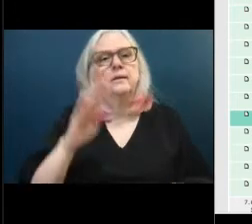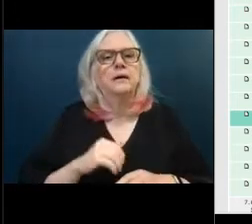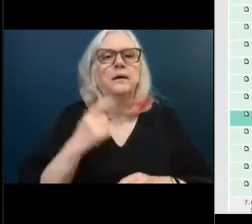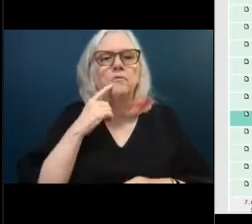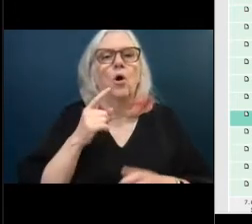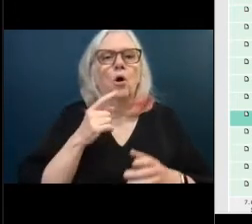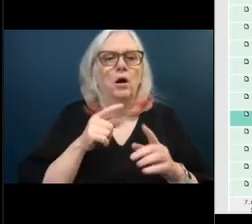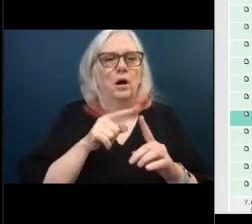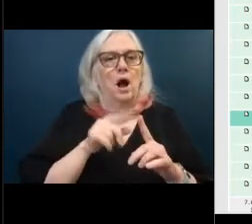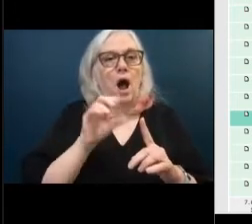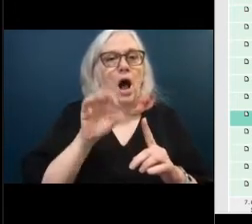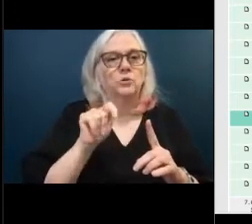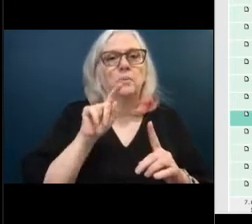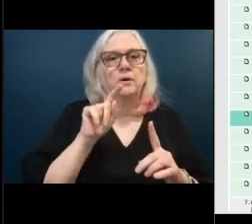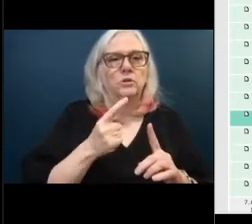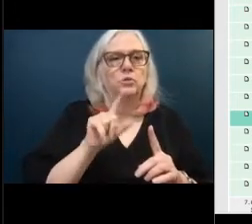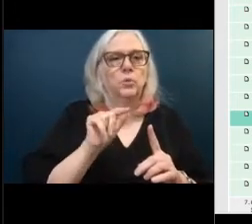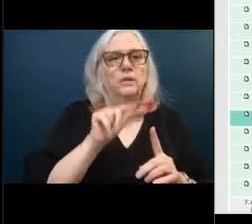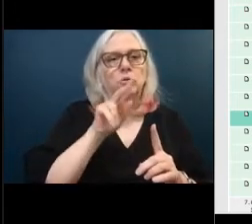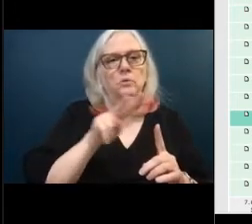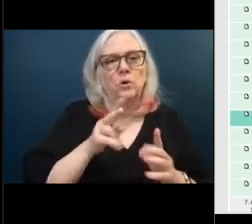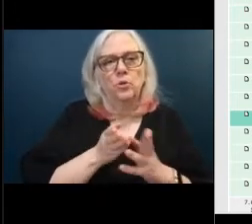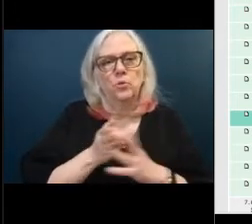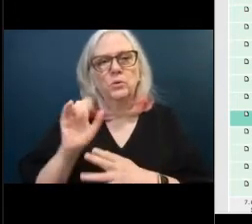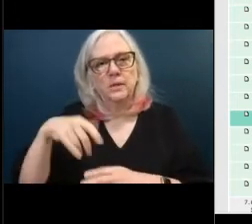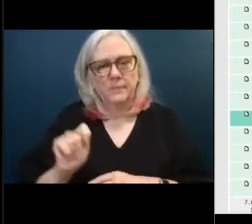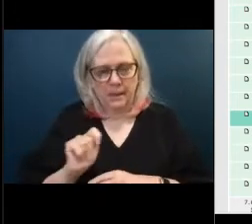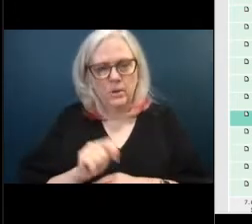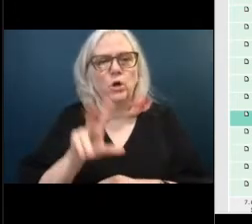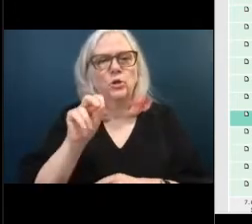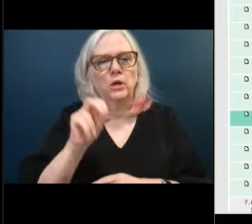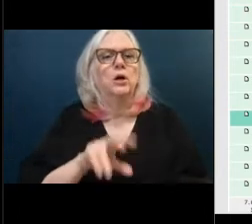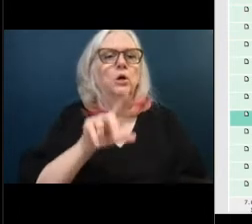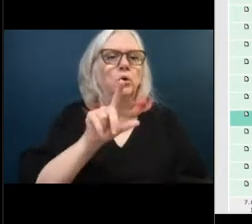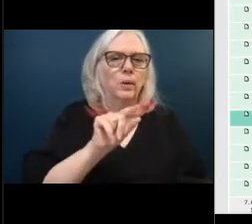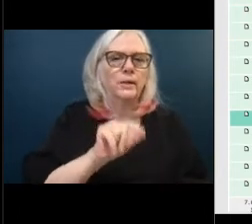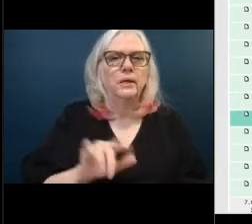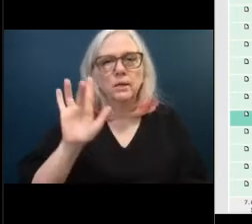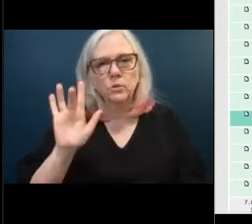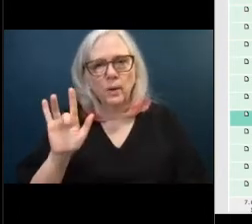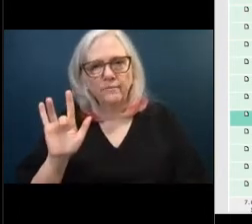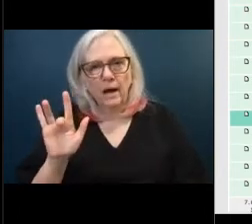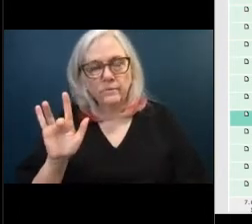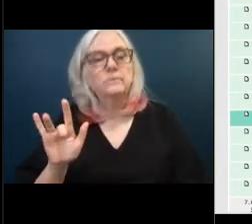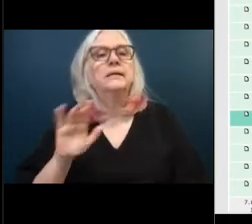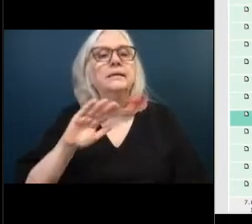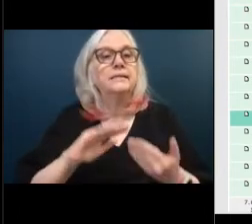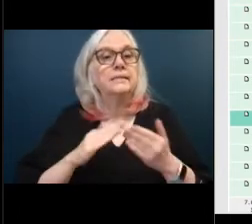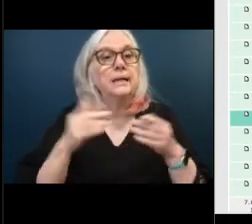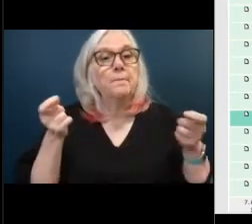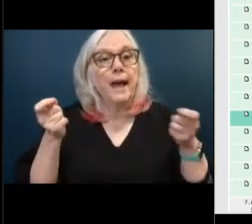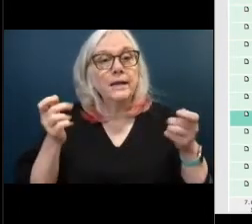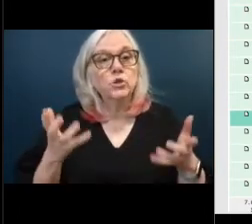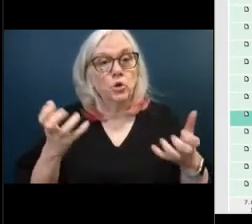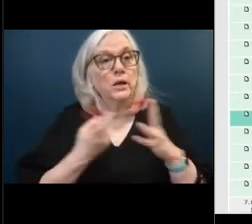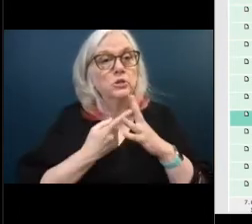1st 2022 through september 30th 2025. city manager would like would you like to begin by